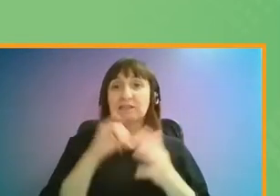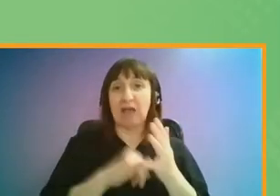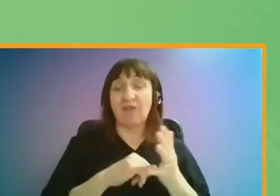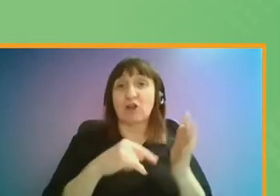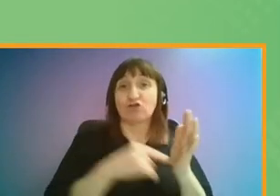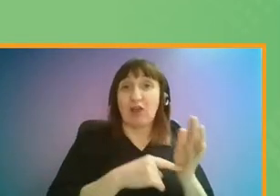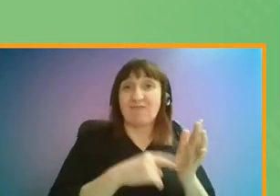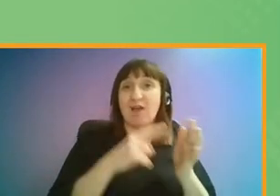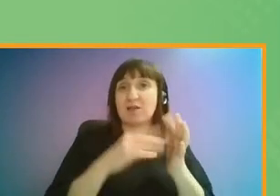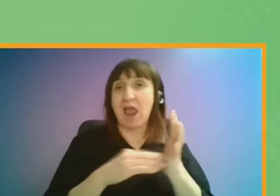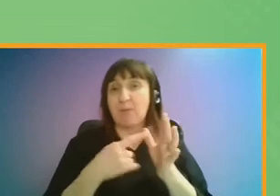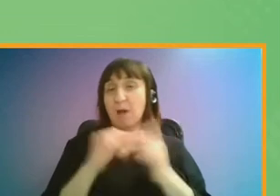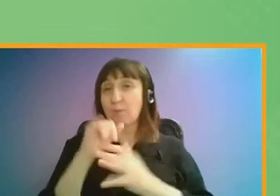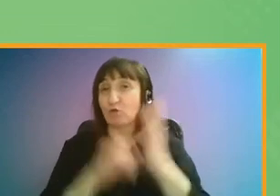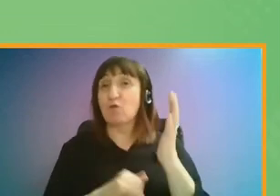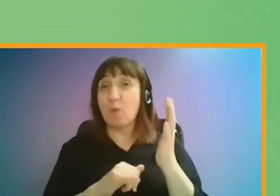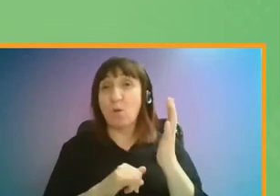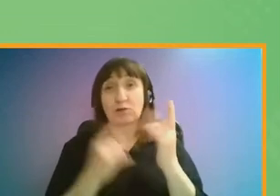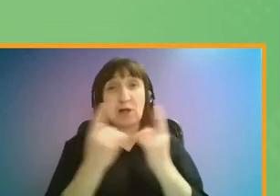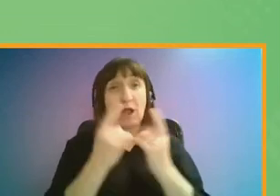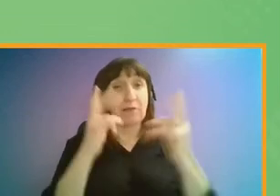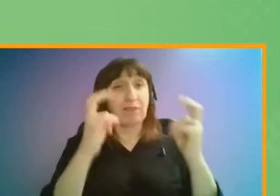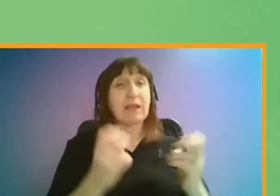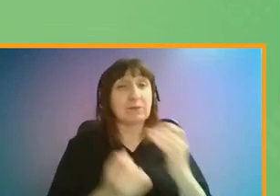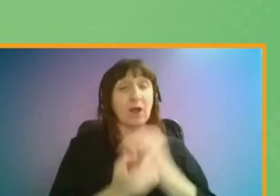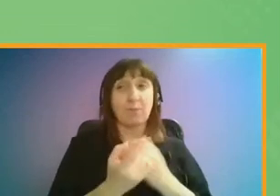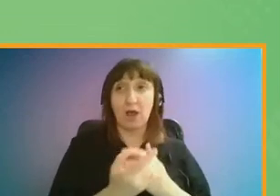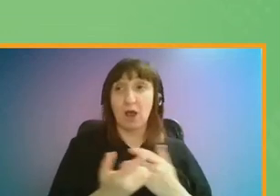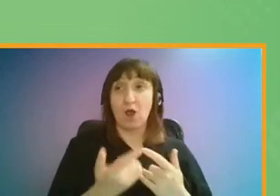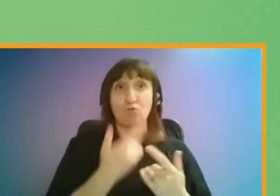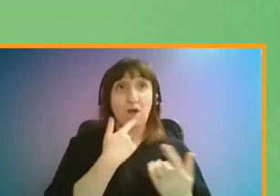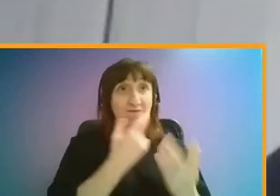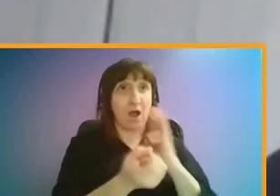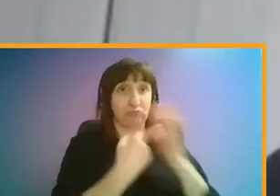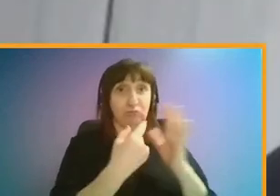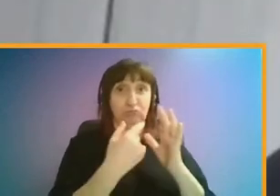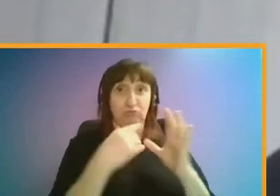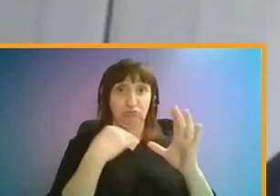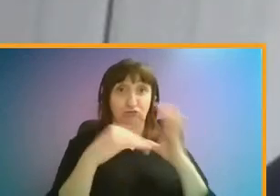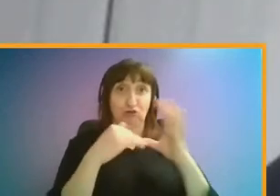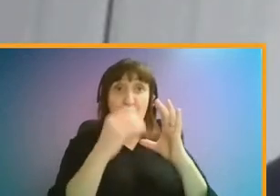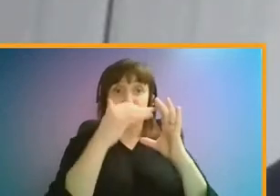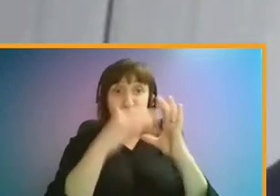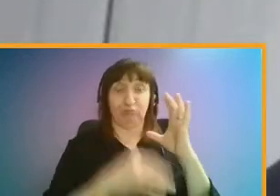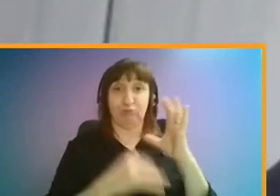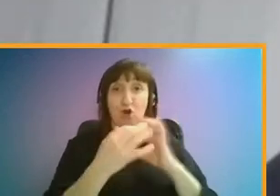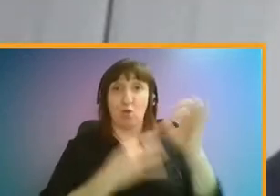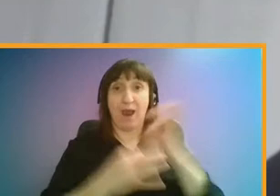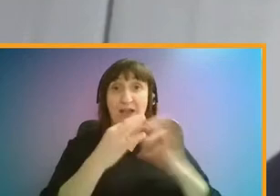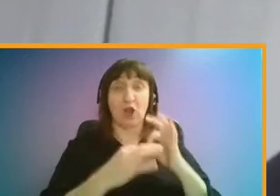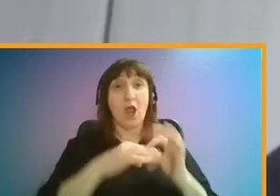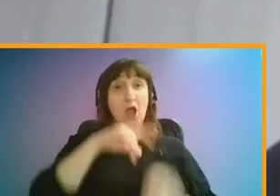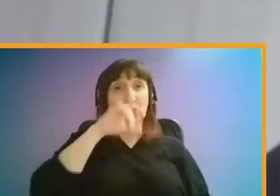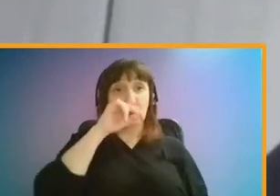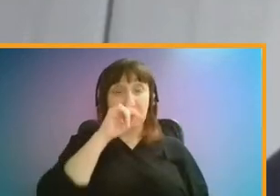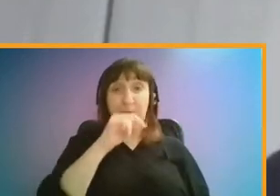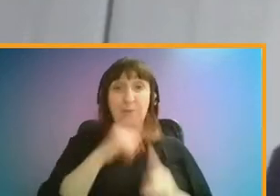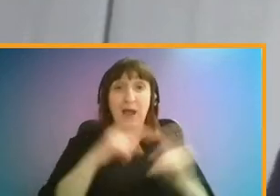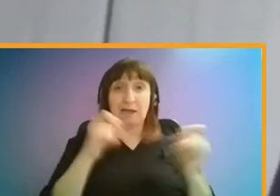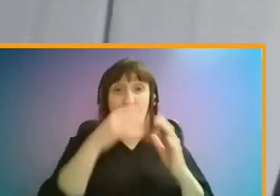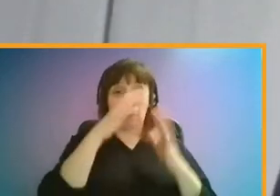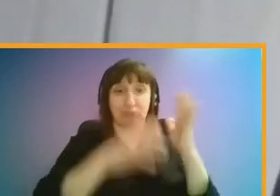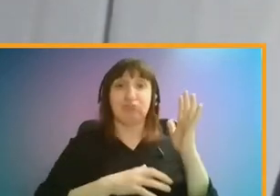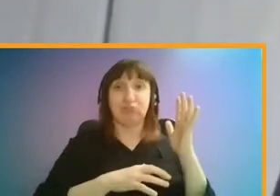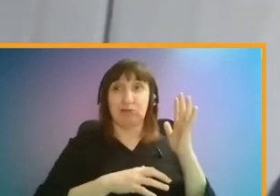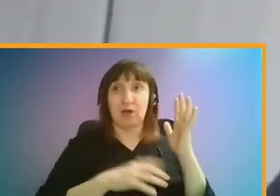Emma, about the report and the themes that came up. So we've had quite a few through the chat function and via Twitter and via email, so